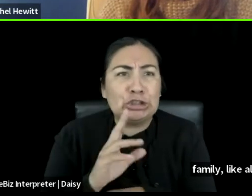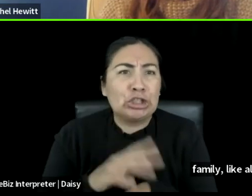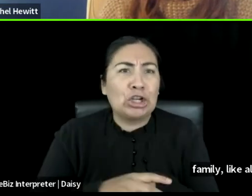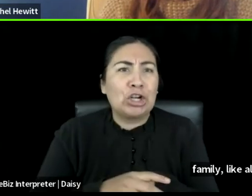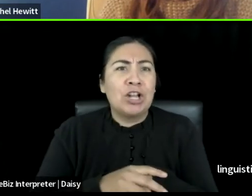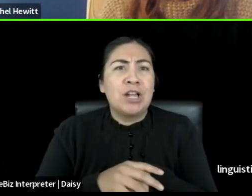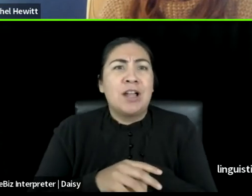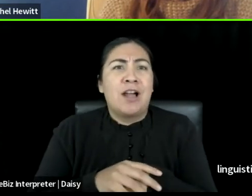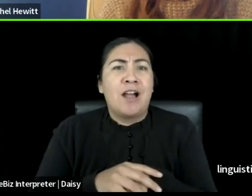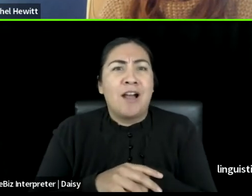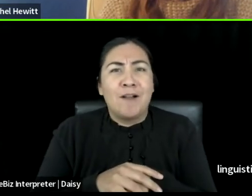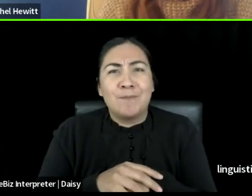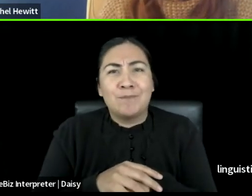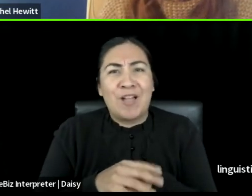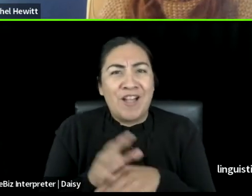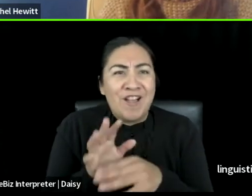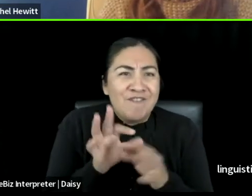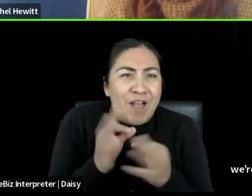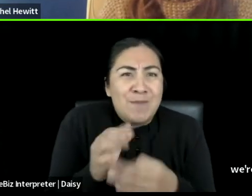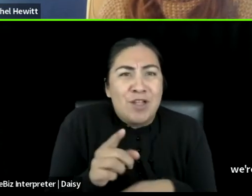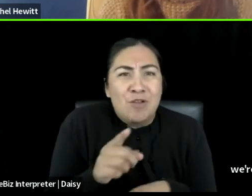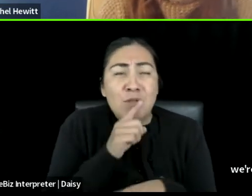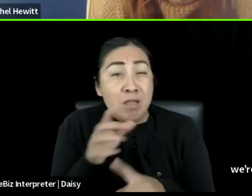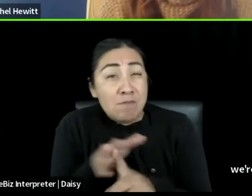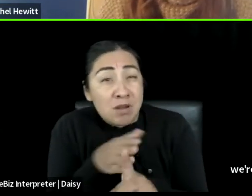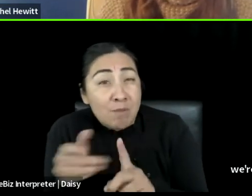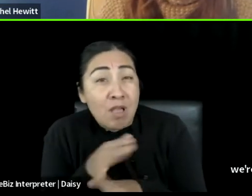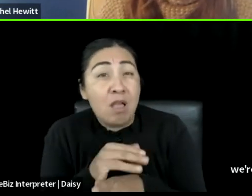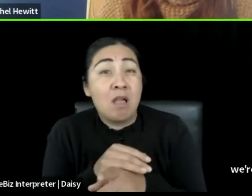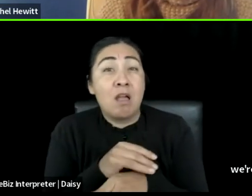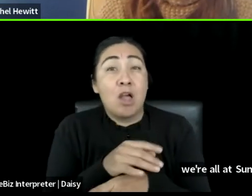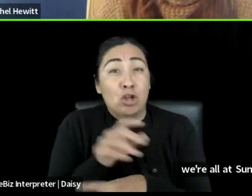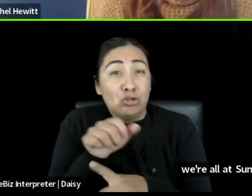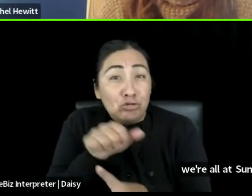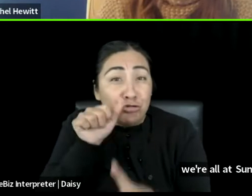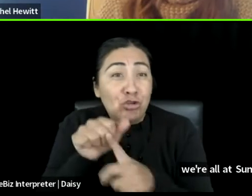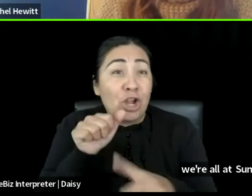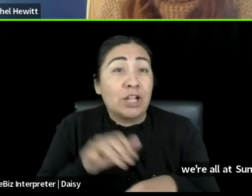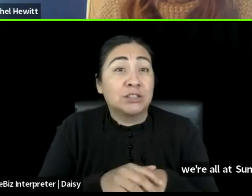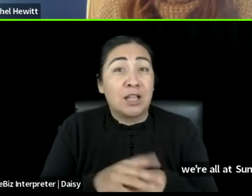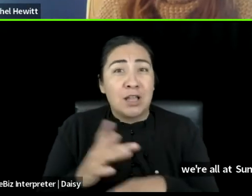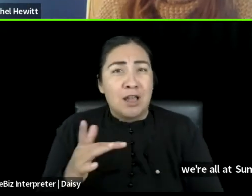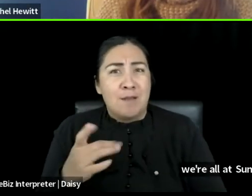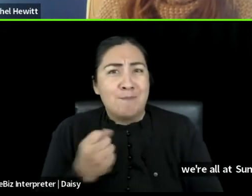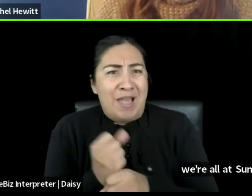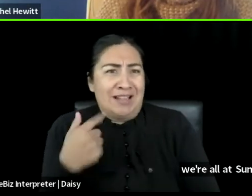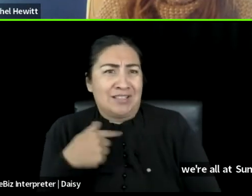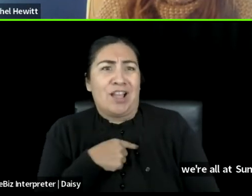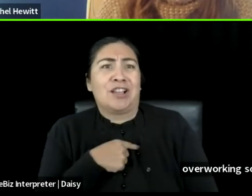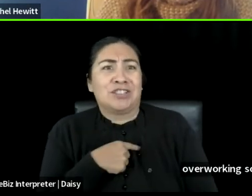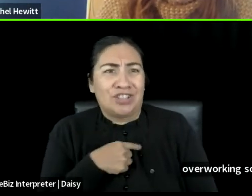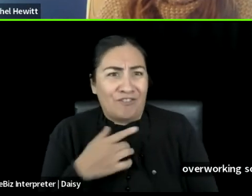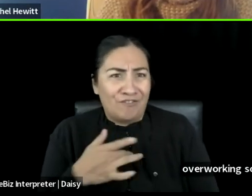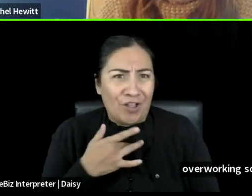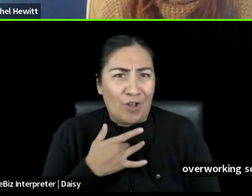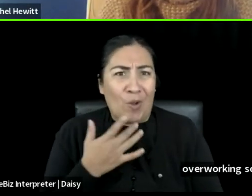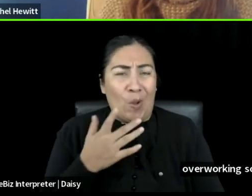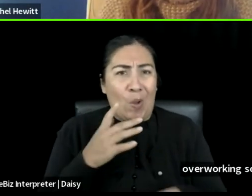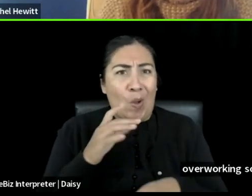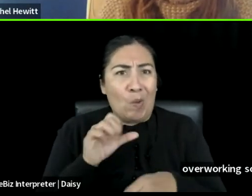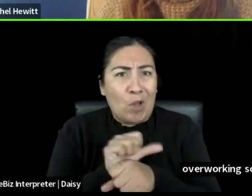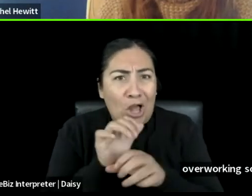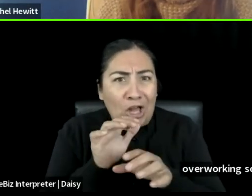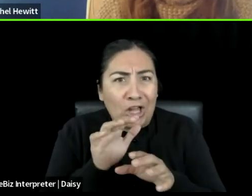Sunday dinner, but actually they're just overworking us and what is happening to my body. Um, but this idea of